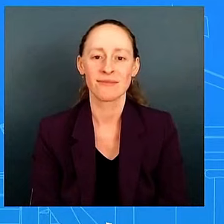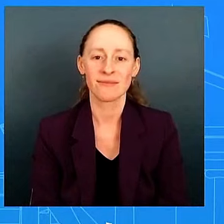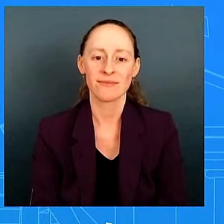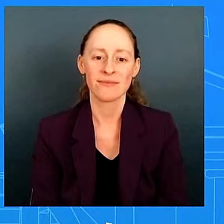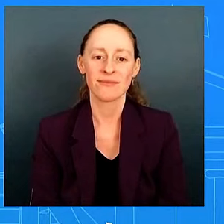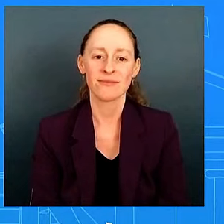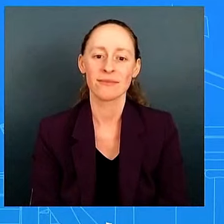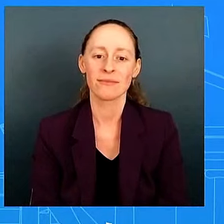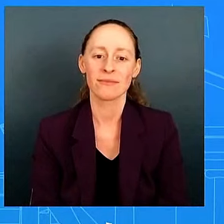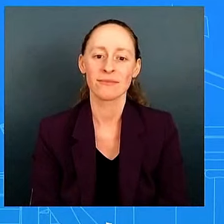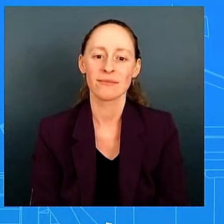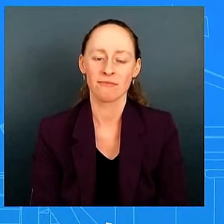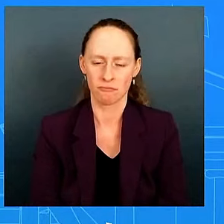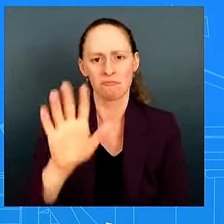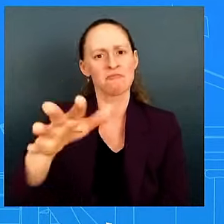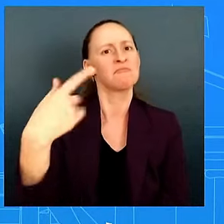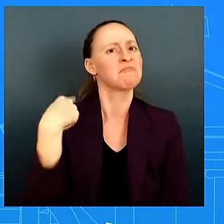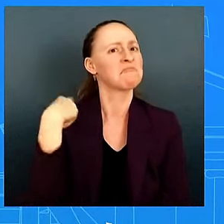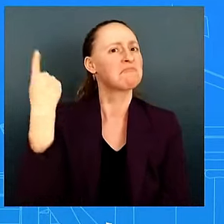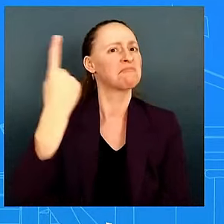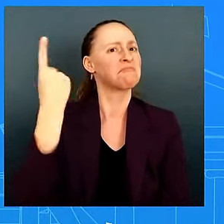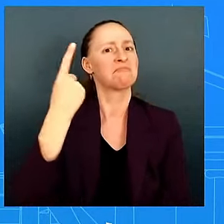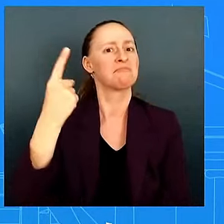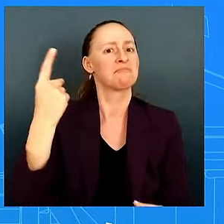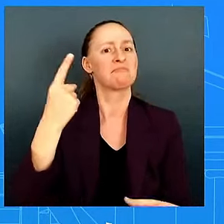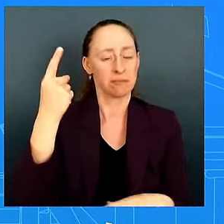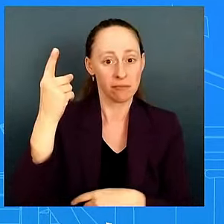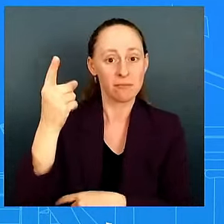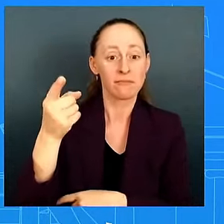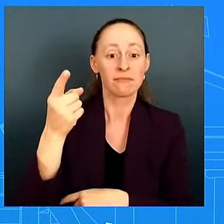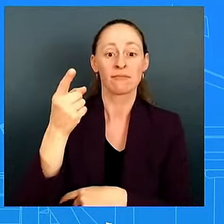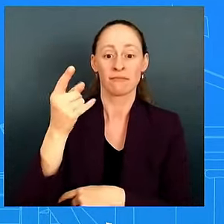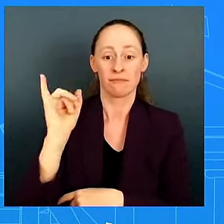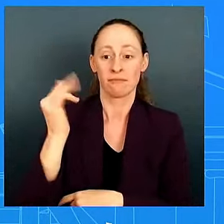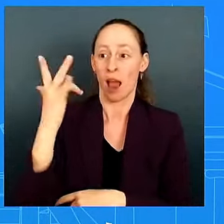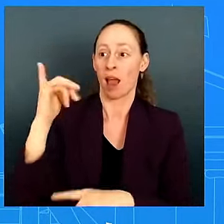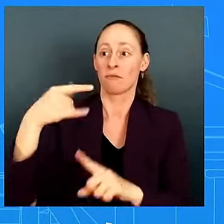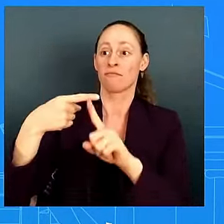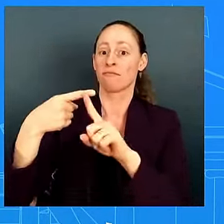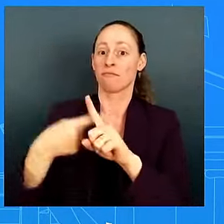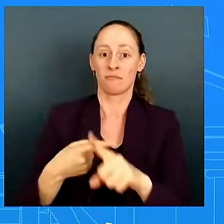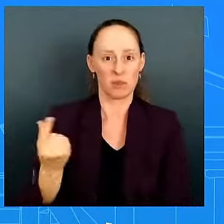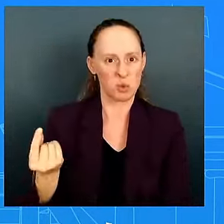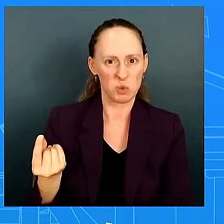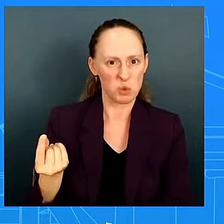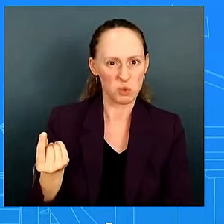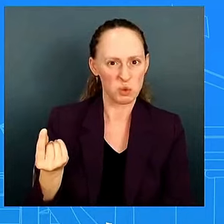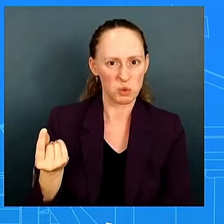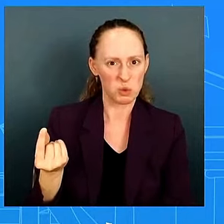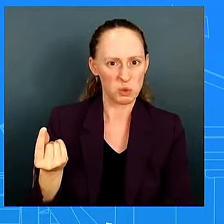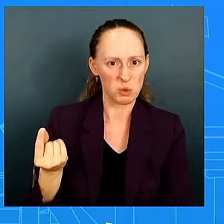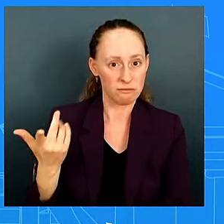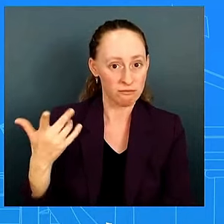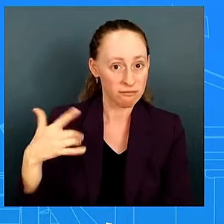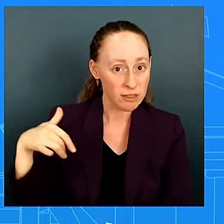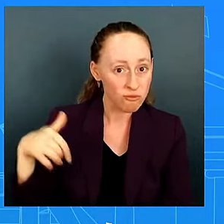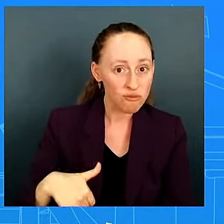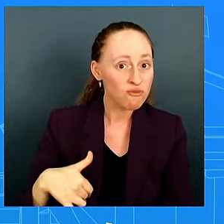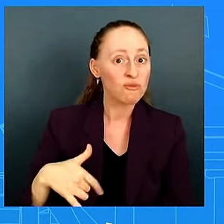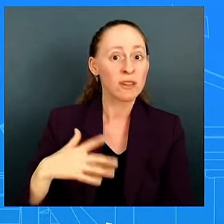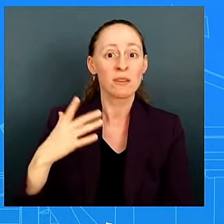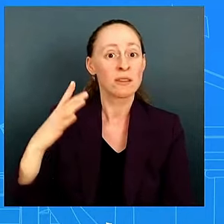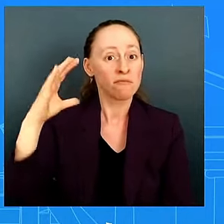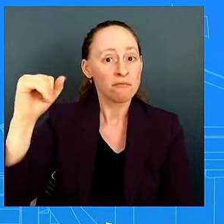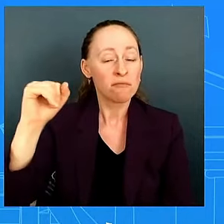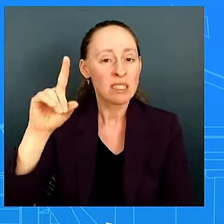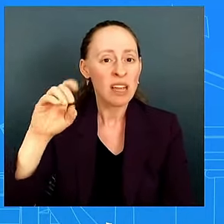in july on vacation in rehoboth and wilmington we certainly will have more to share on what his schedule is going to look